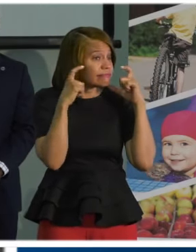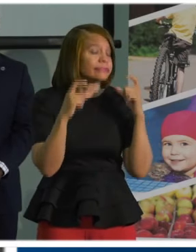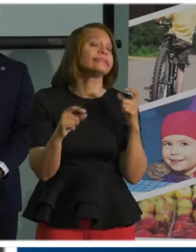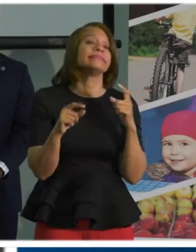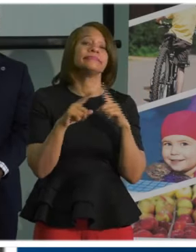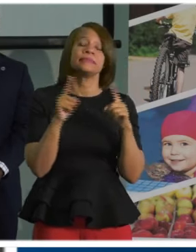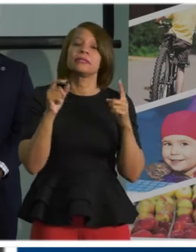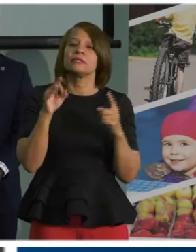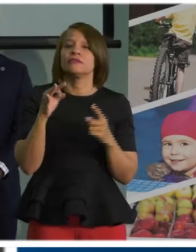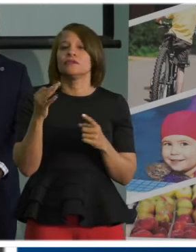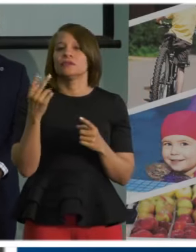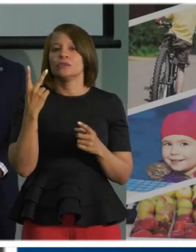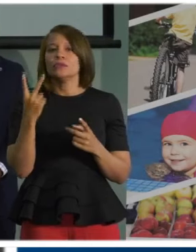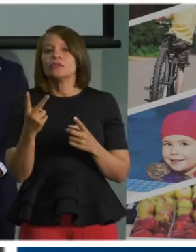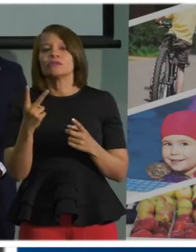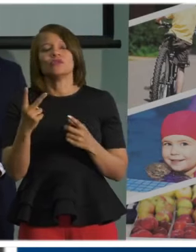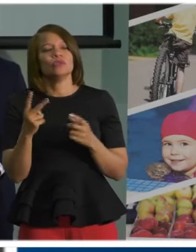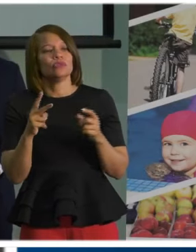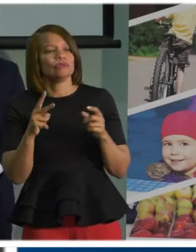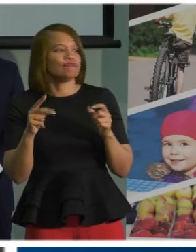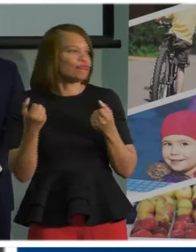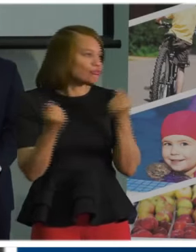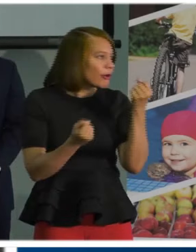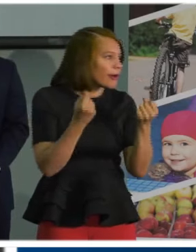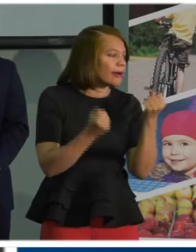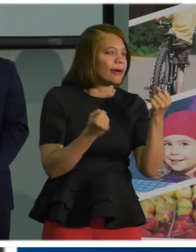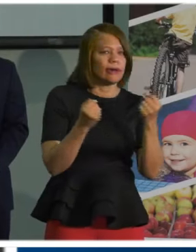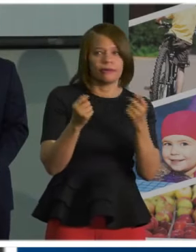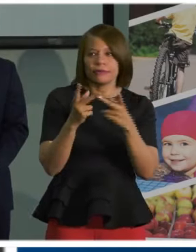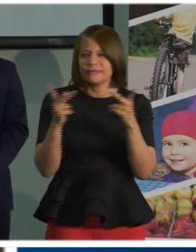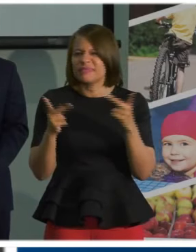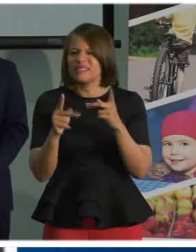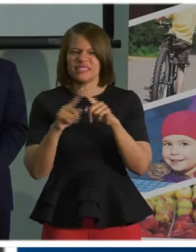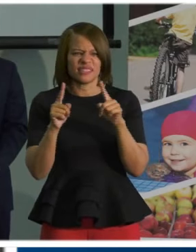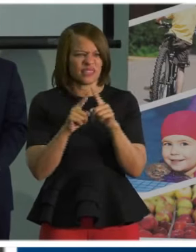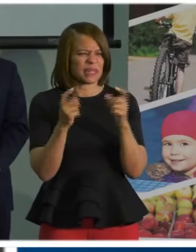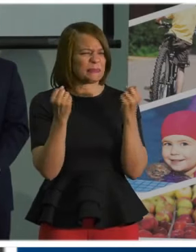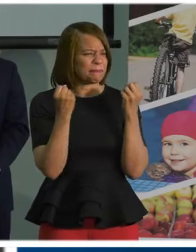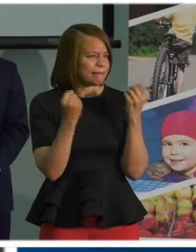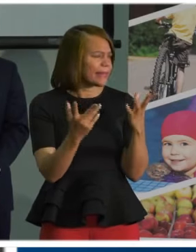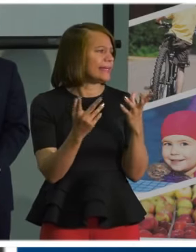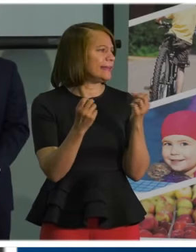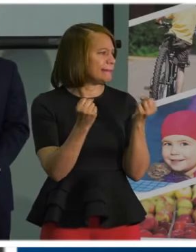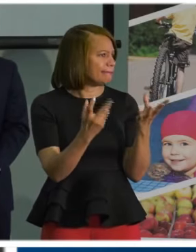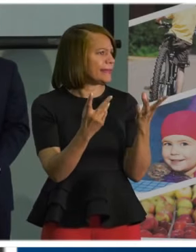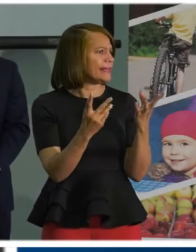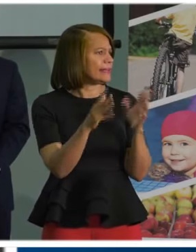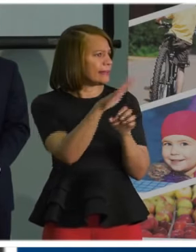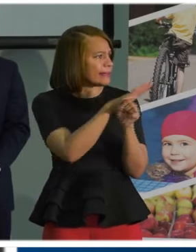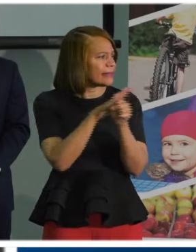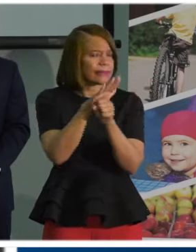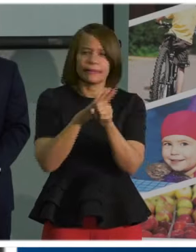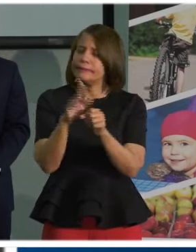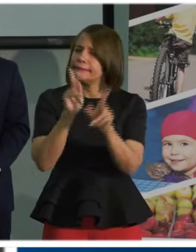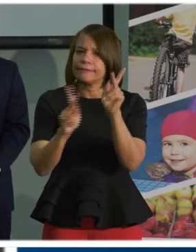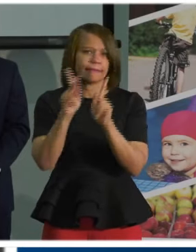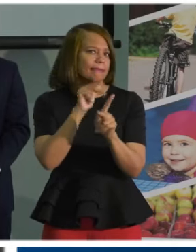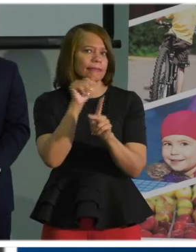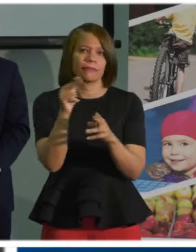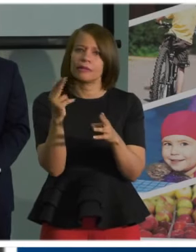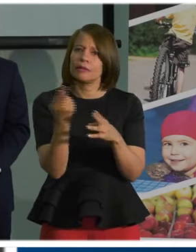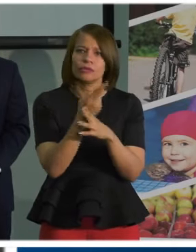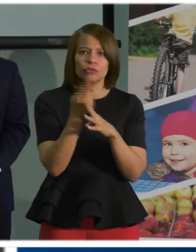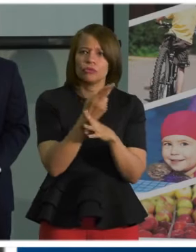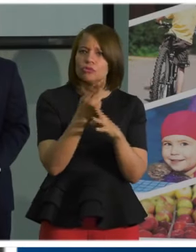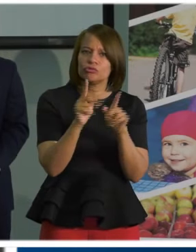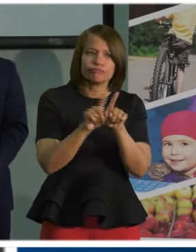look around, if you drive around town, if you go places, you see in many parts of our community, people are not practicing the social distancing